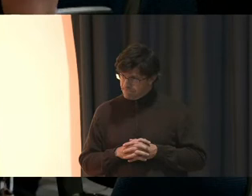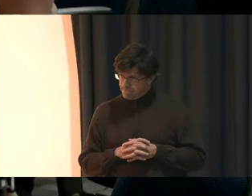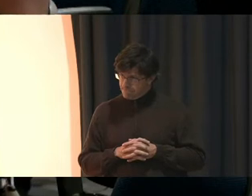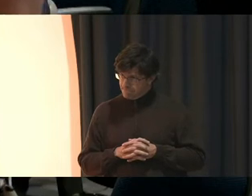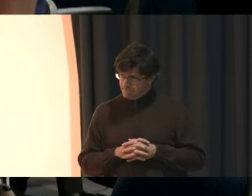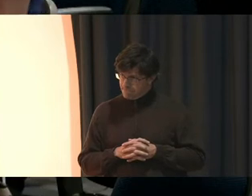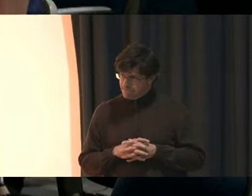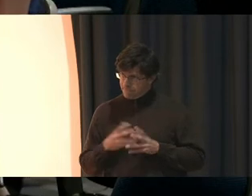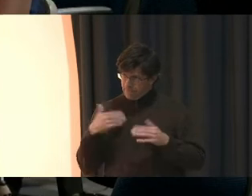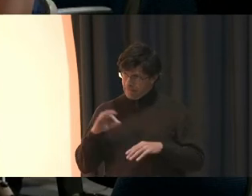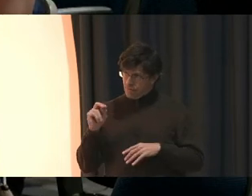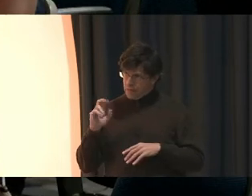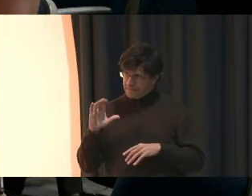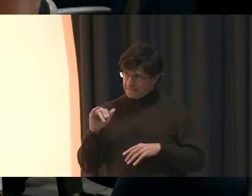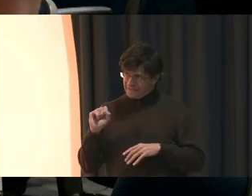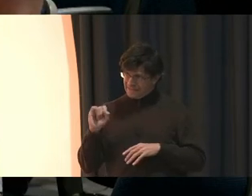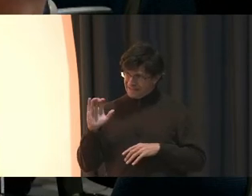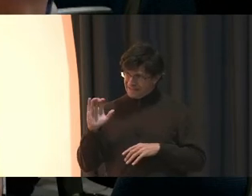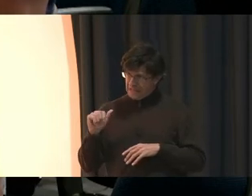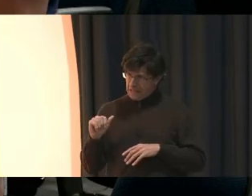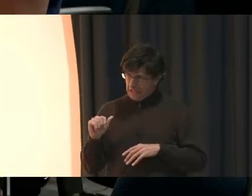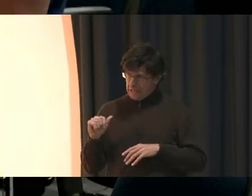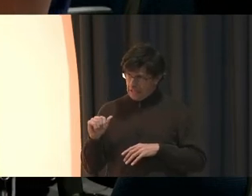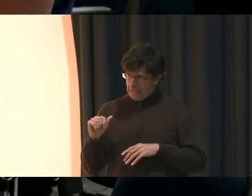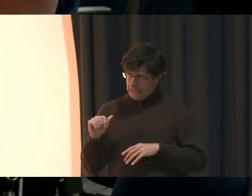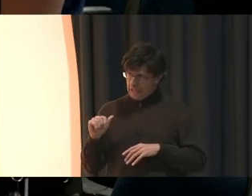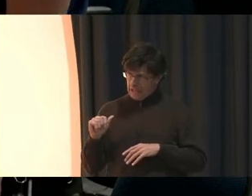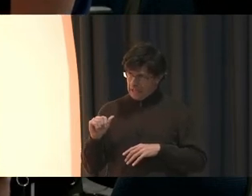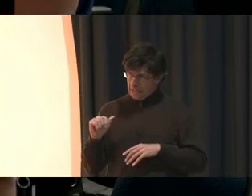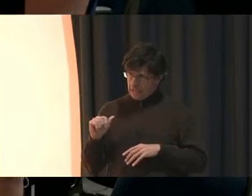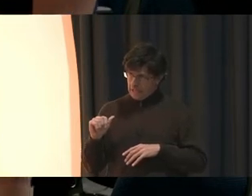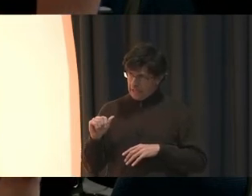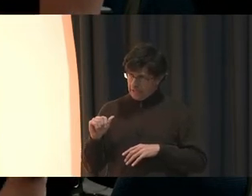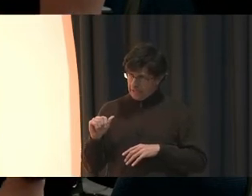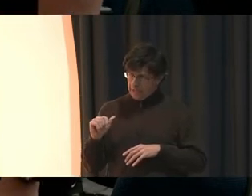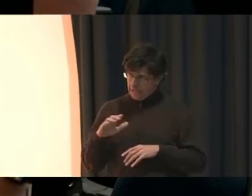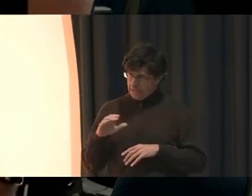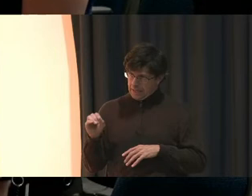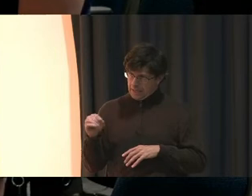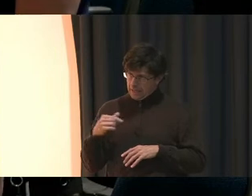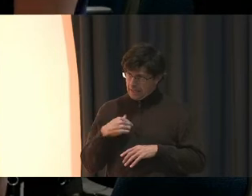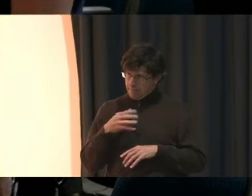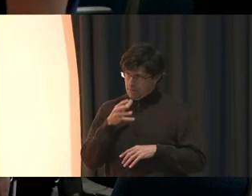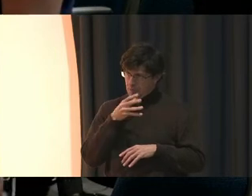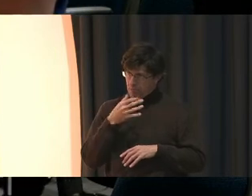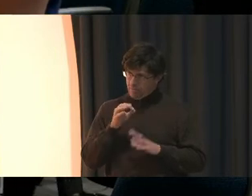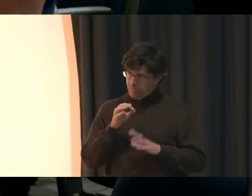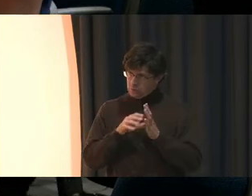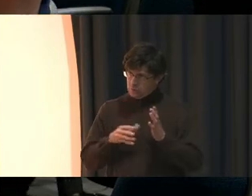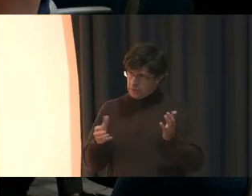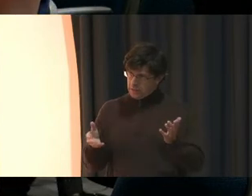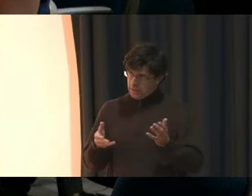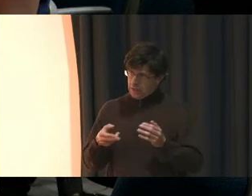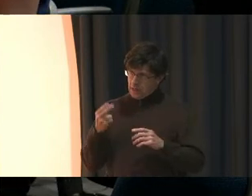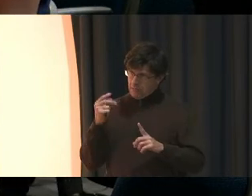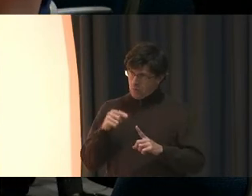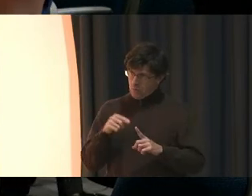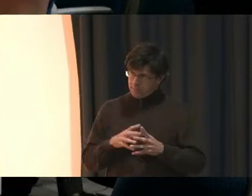My name is Francisca, F-R-A-N-C-I-S-C-A. And I am the mom of a student here in High Point.